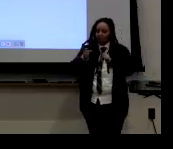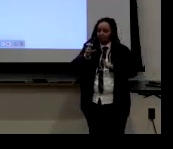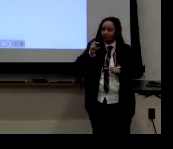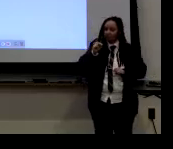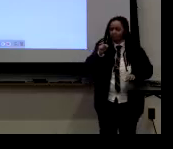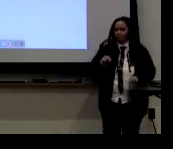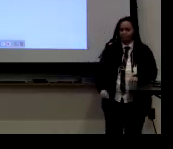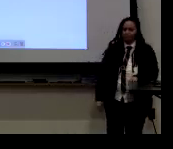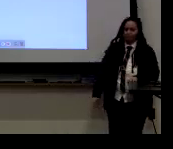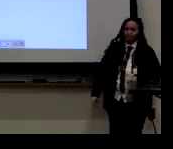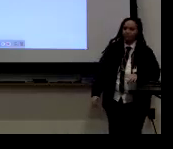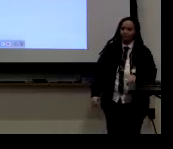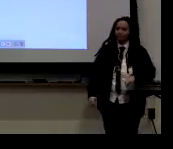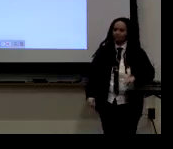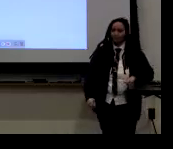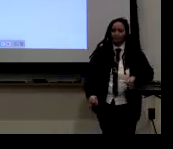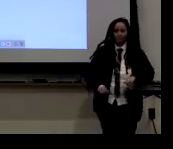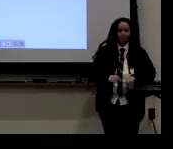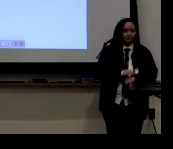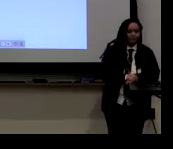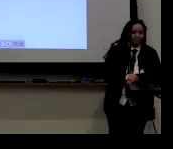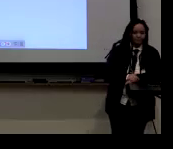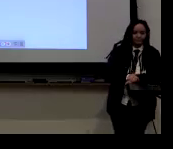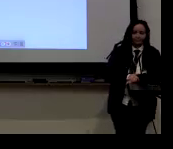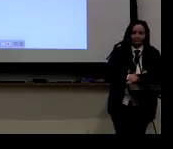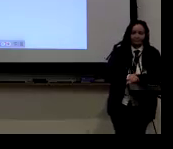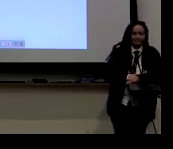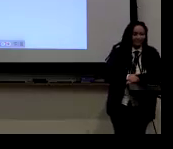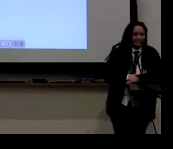But I don't think, there's not many changes otherwise.